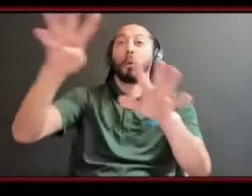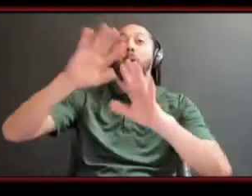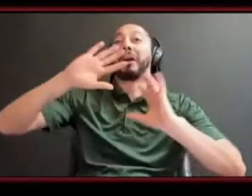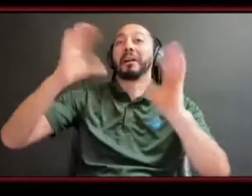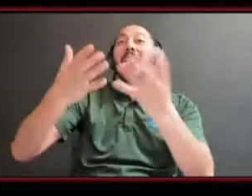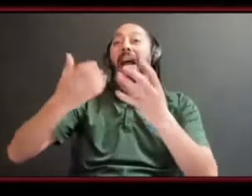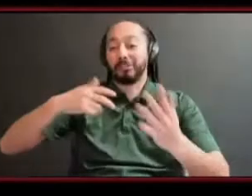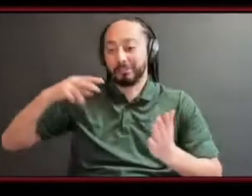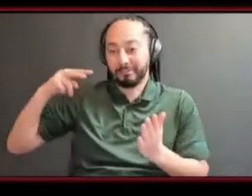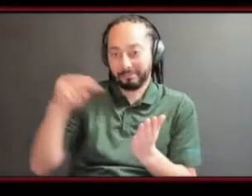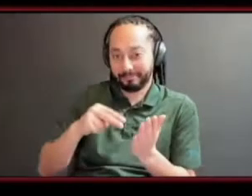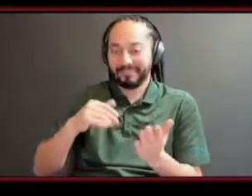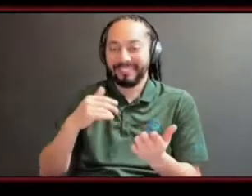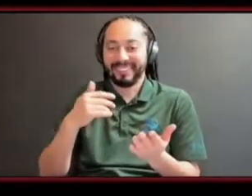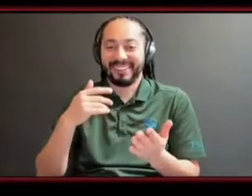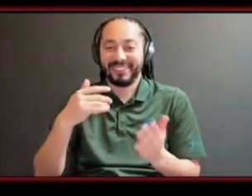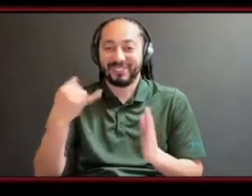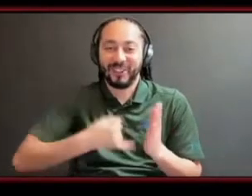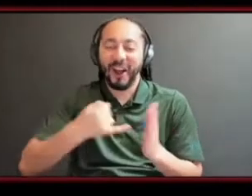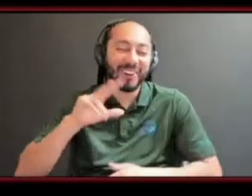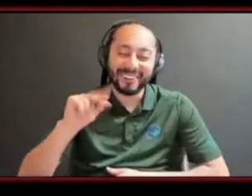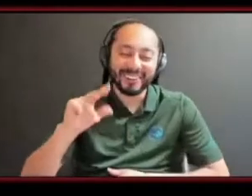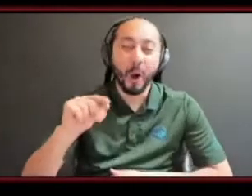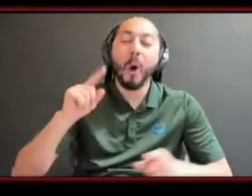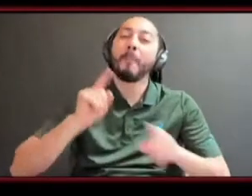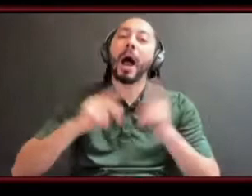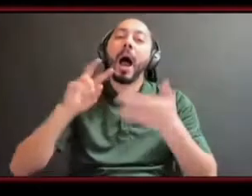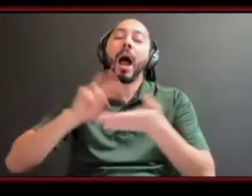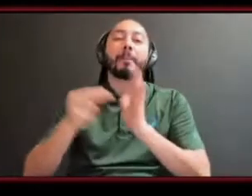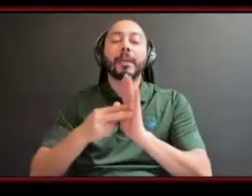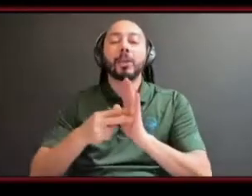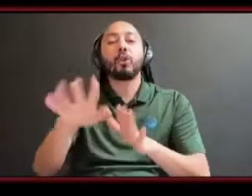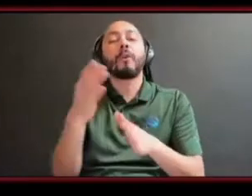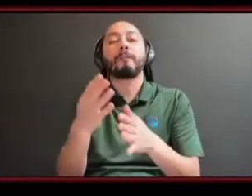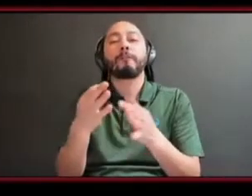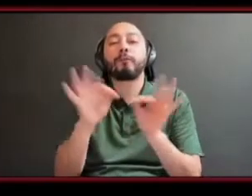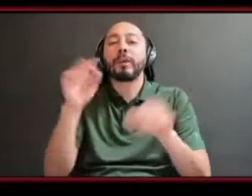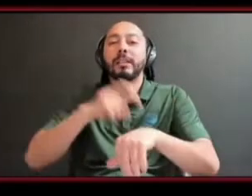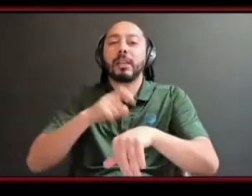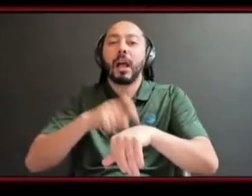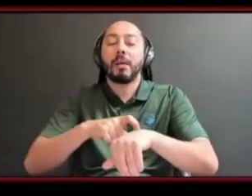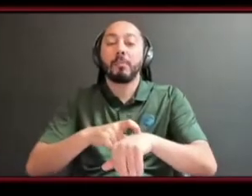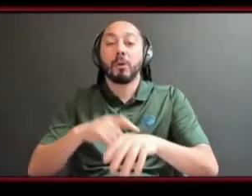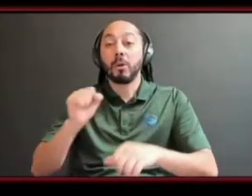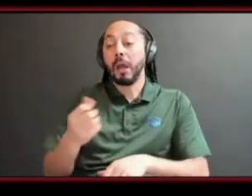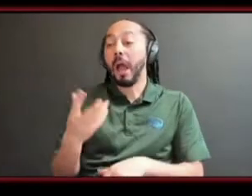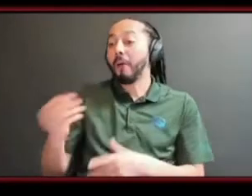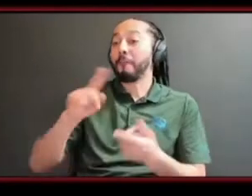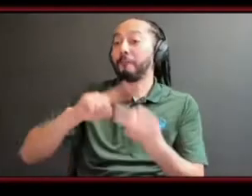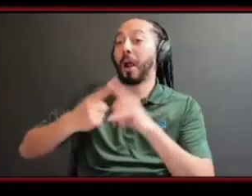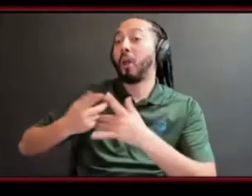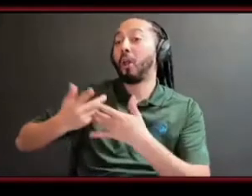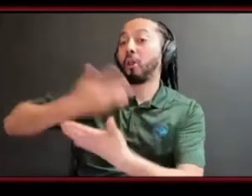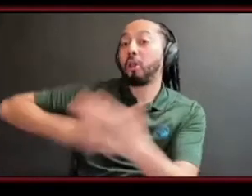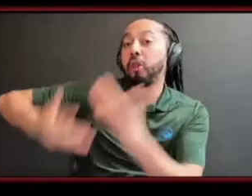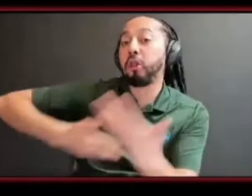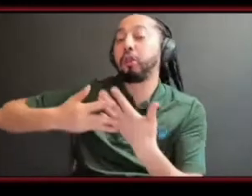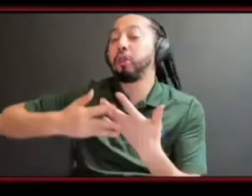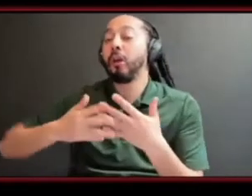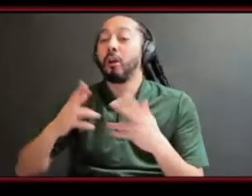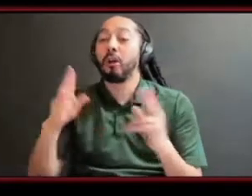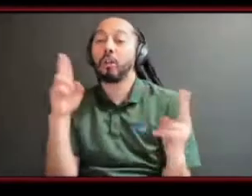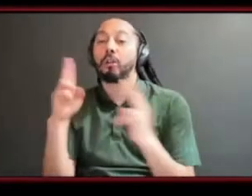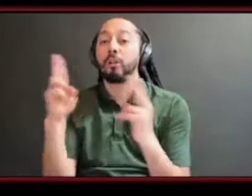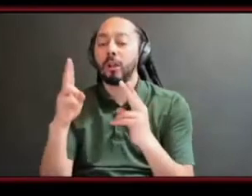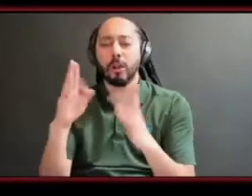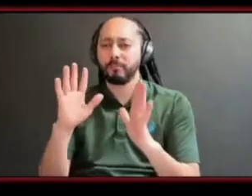utilize for school but take the free time like instead of playing games or like hanging out with friends like make sure and take some time to work on your business like if